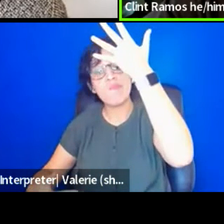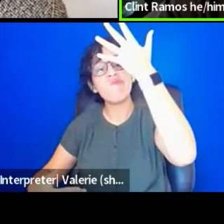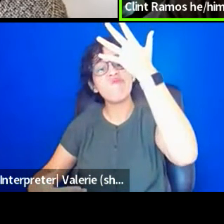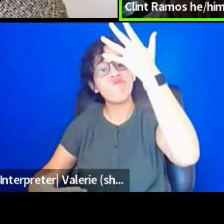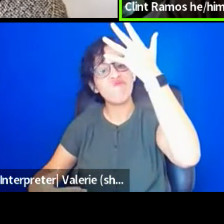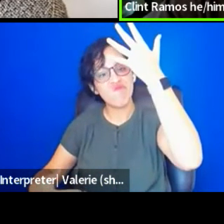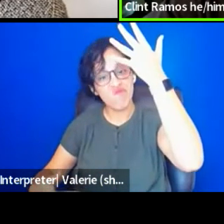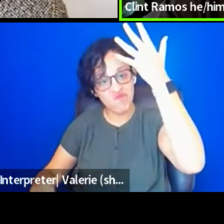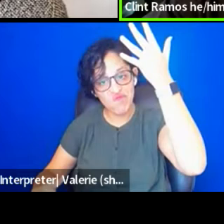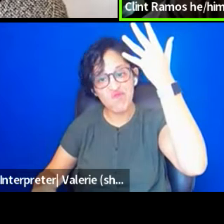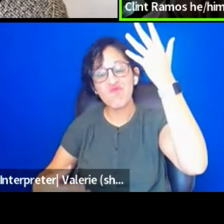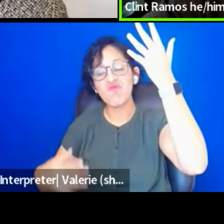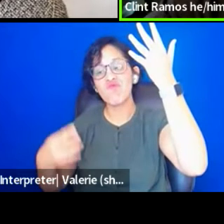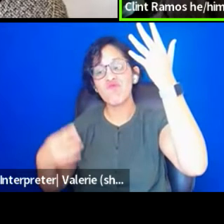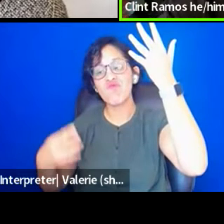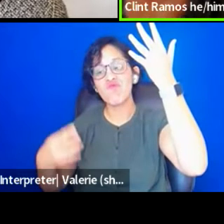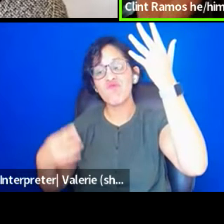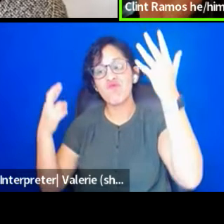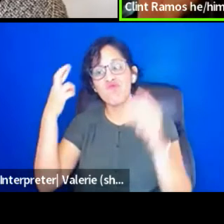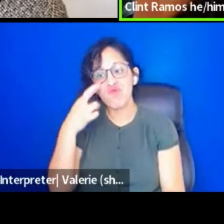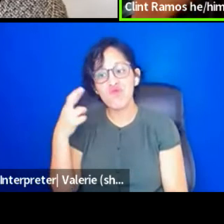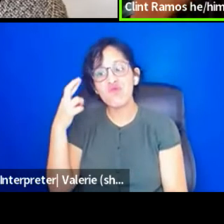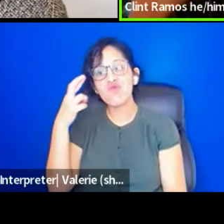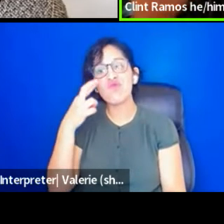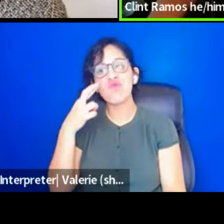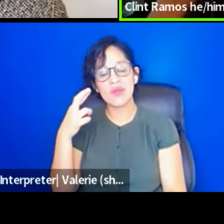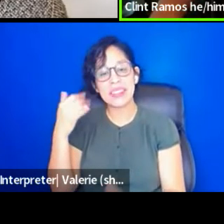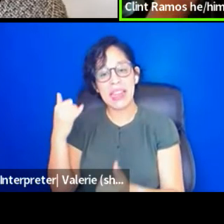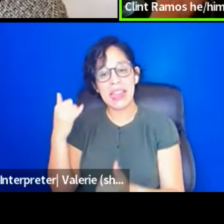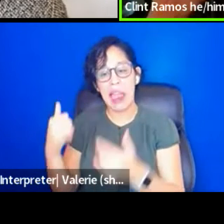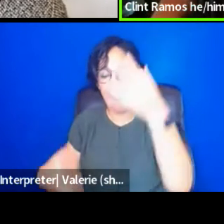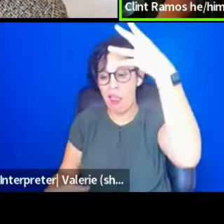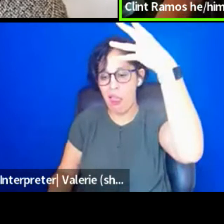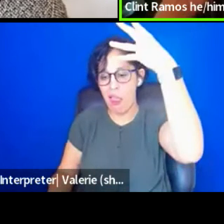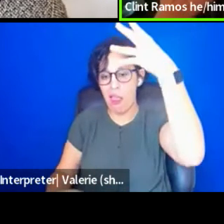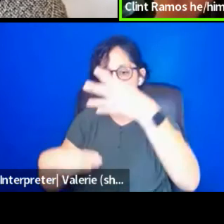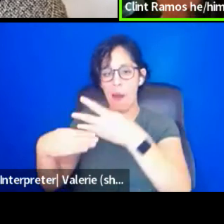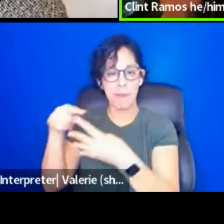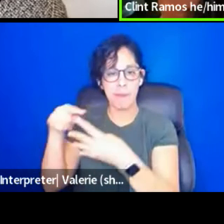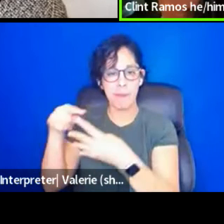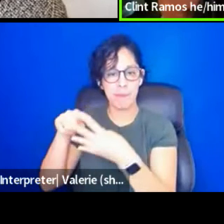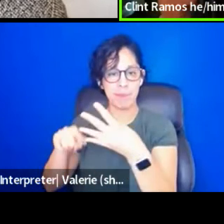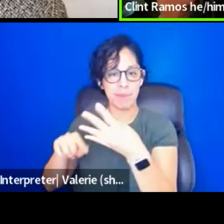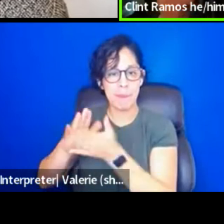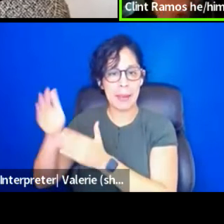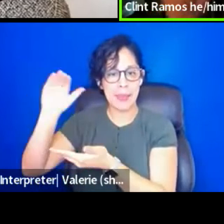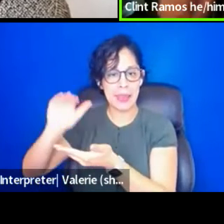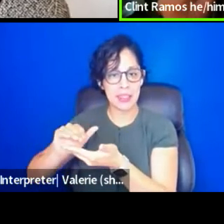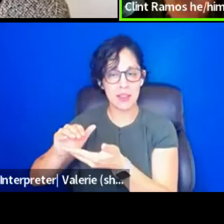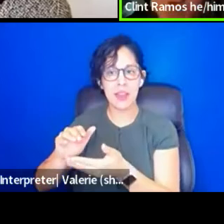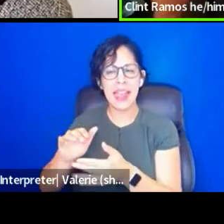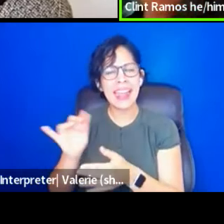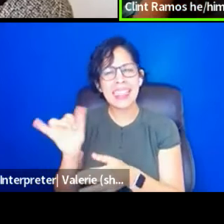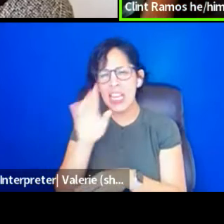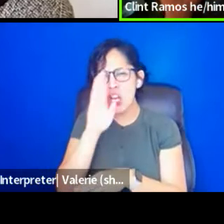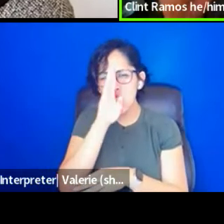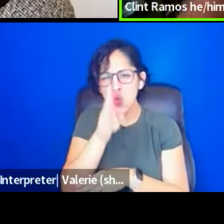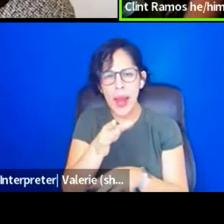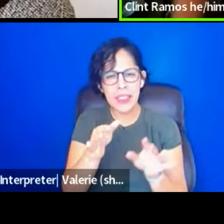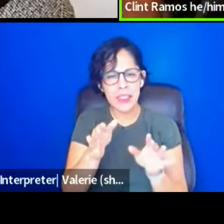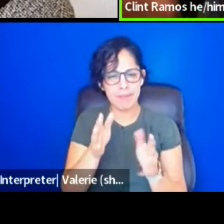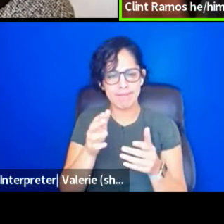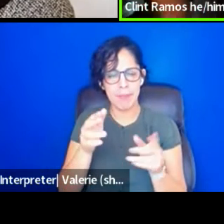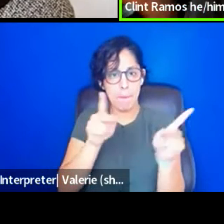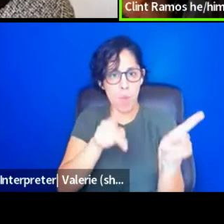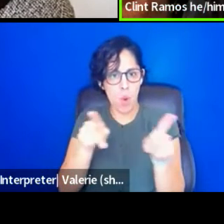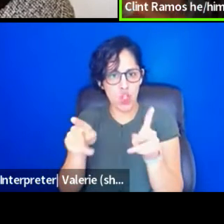uh, has, uh, has lessened. And it's almost a direct proportion kind of like, um, relationship. Right. And I, I, and I, know,